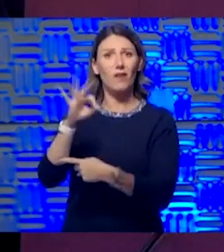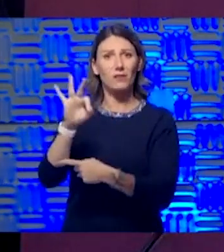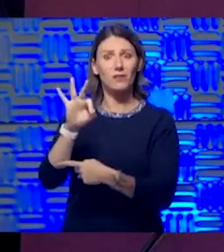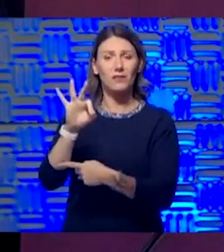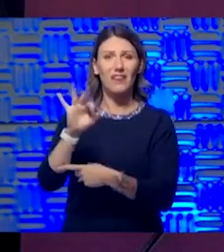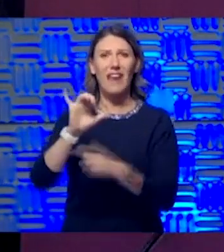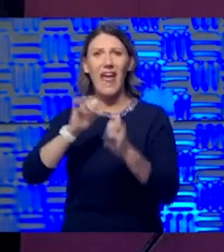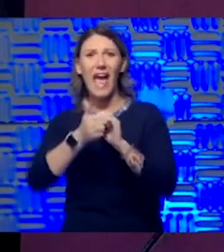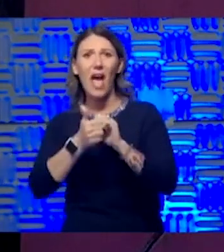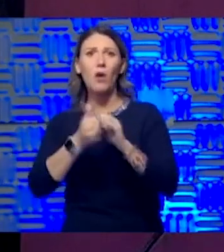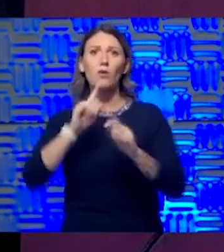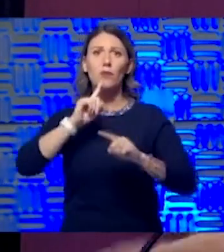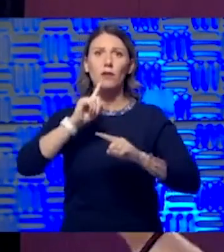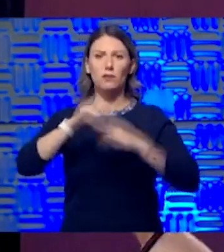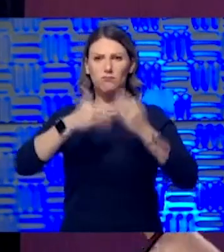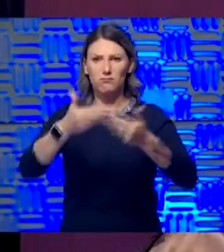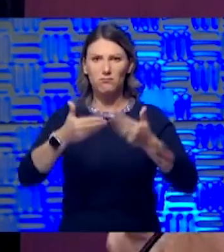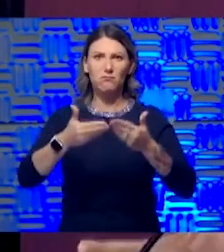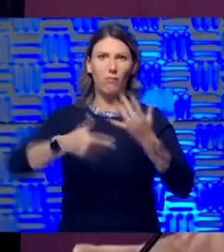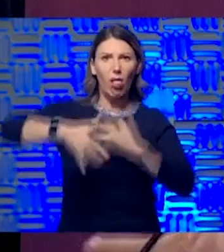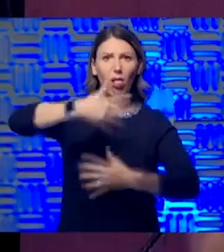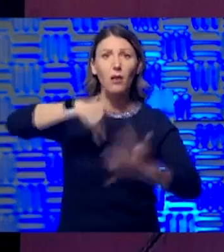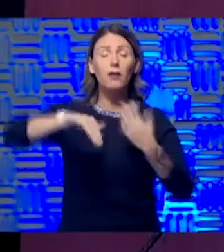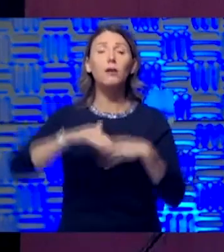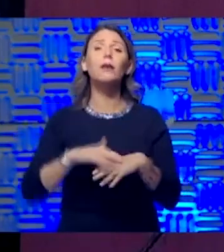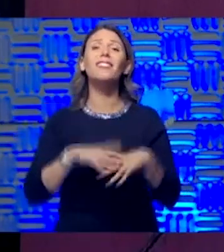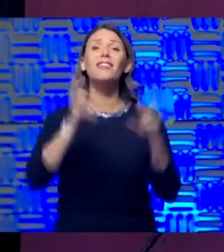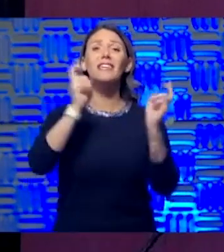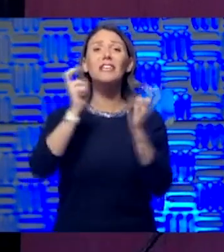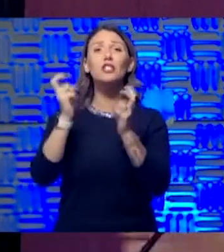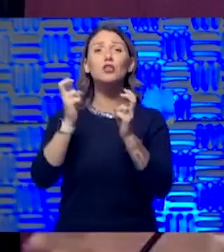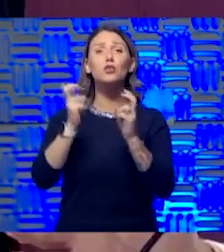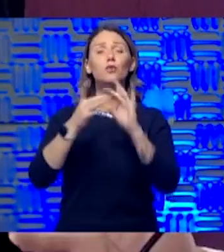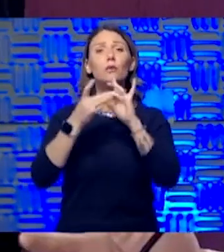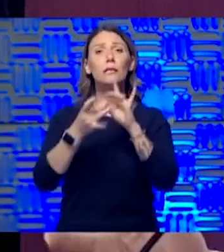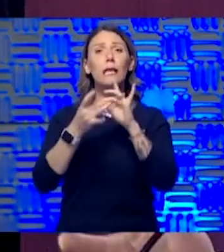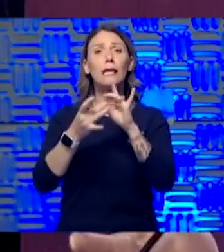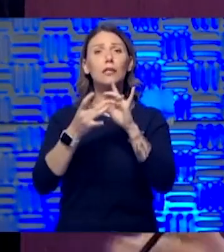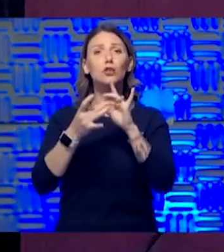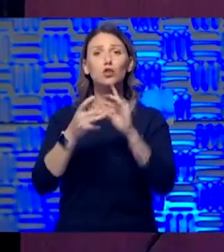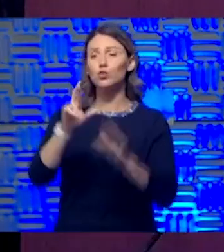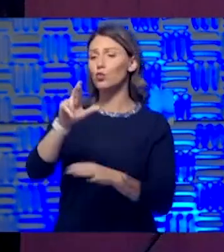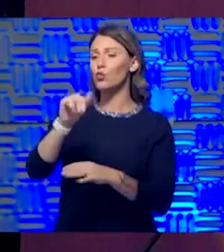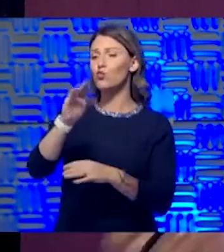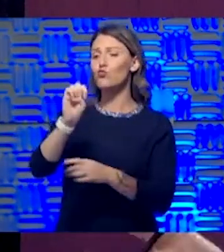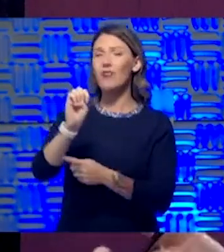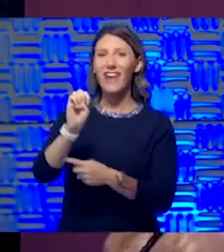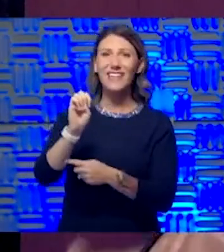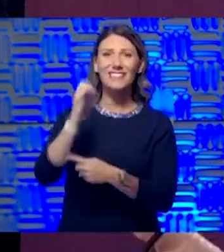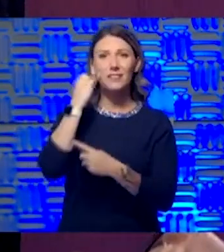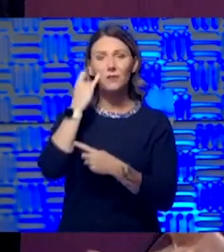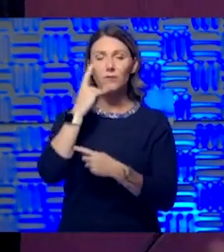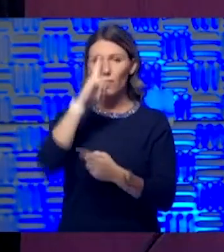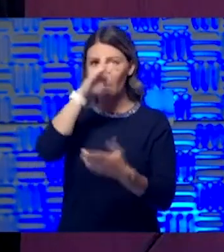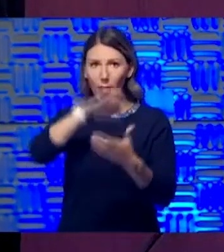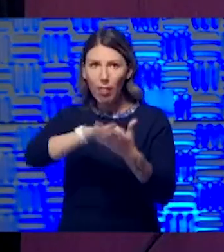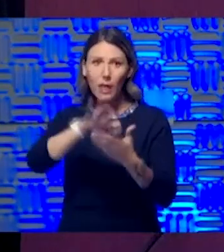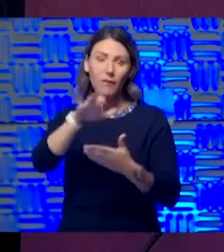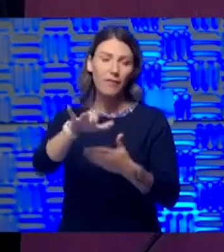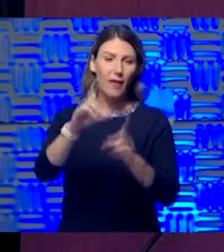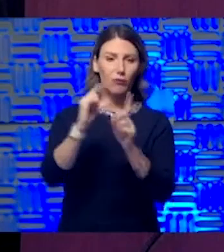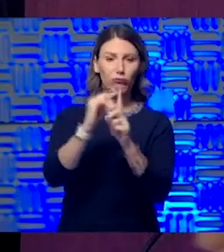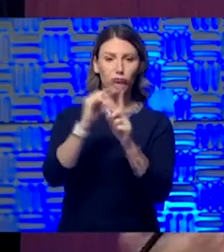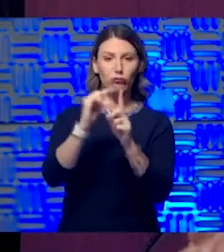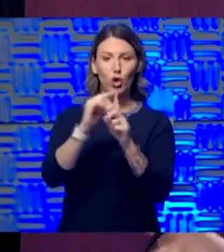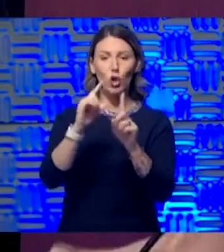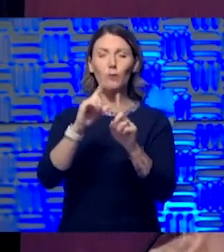time I was here, I think the issue of race is, again, if you believe in the term, it's a social construct. But